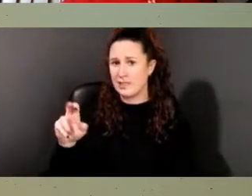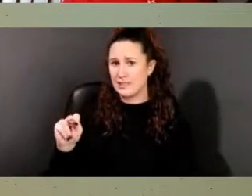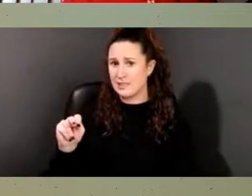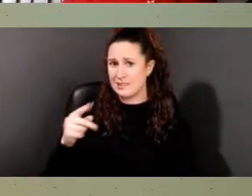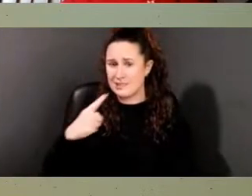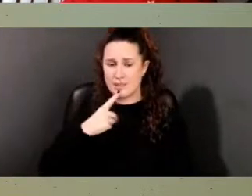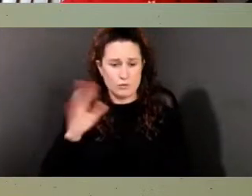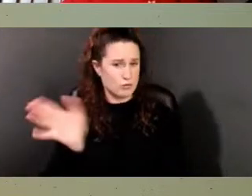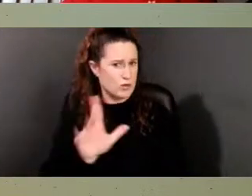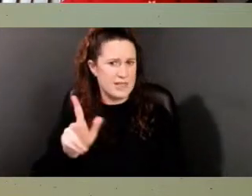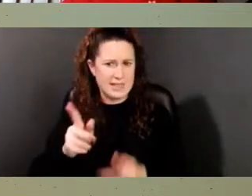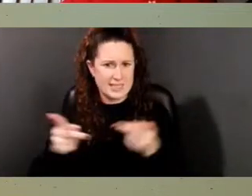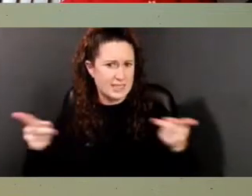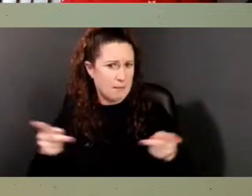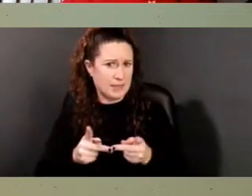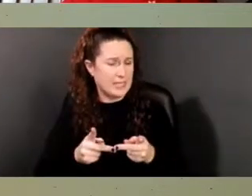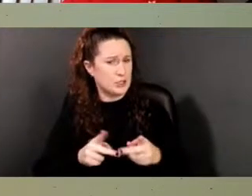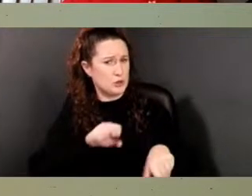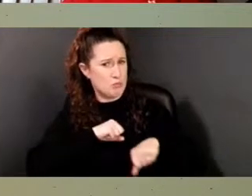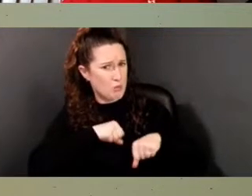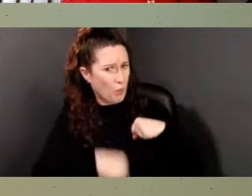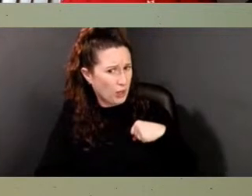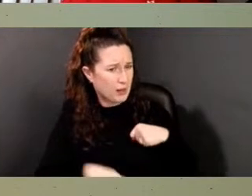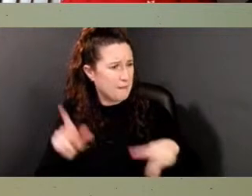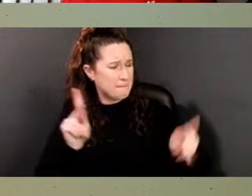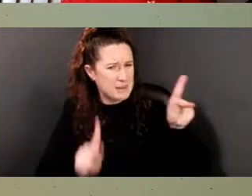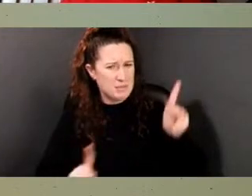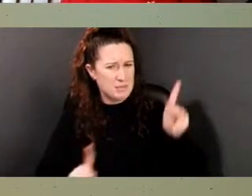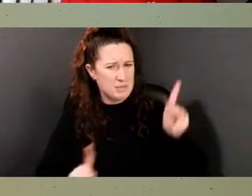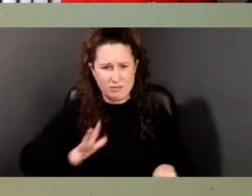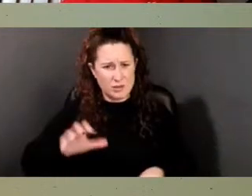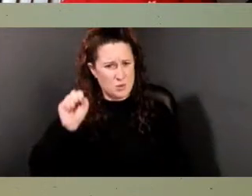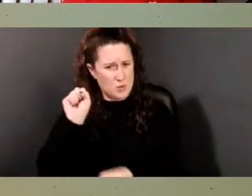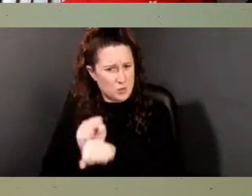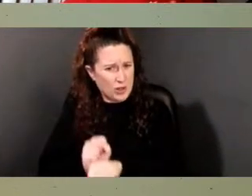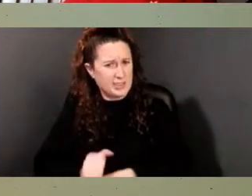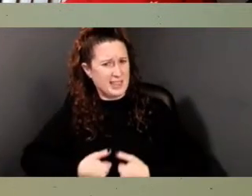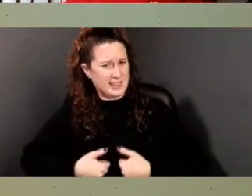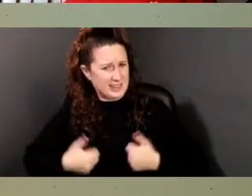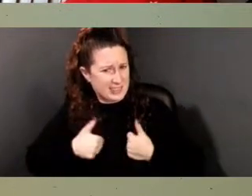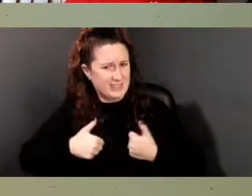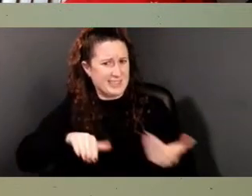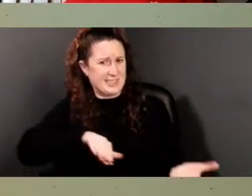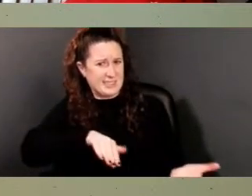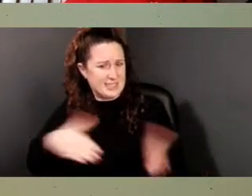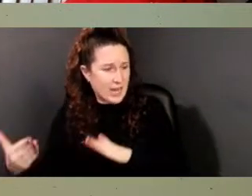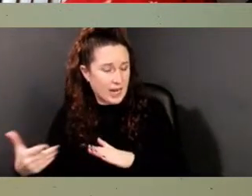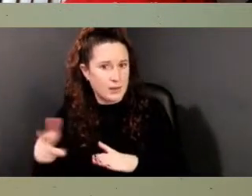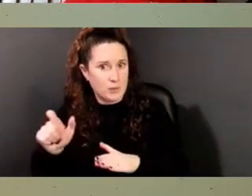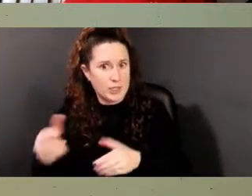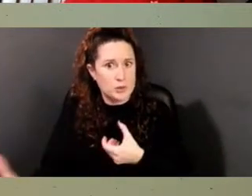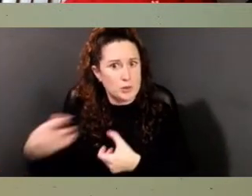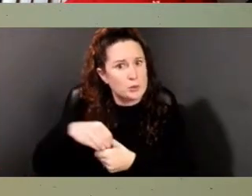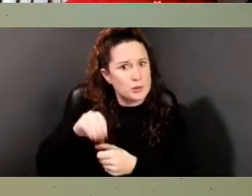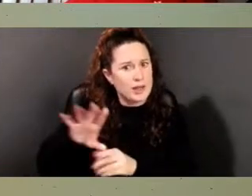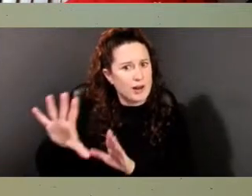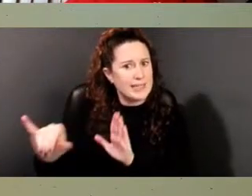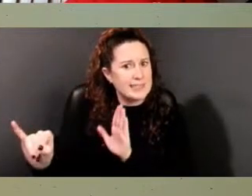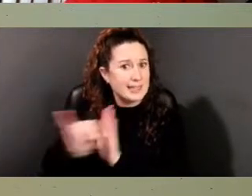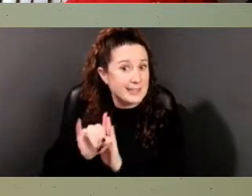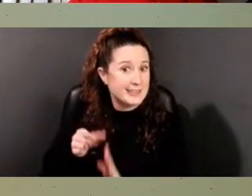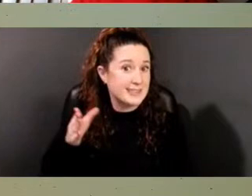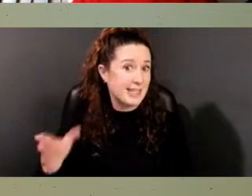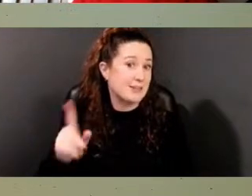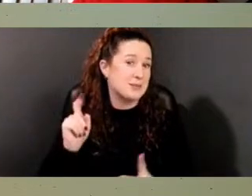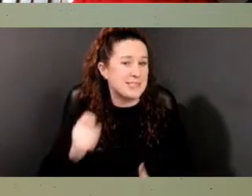that have lived their lives enslaved and incorporated these identities for, right? So this is something for us to think